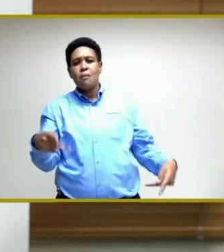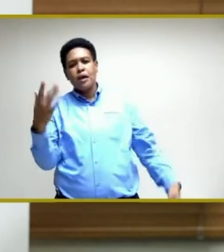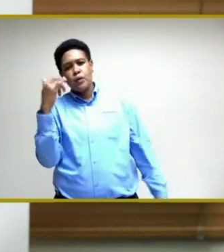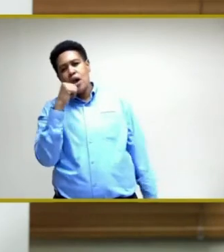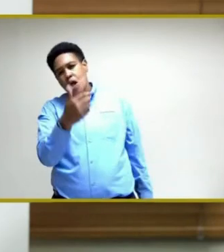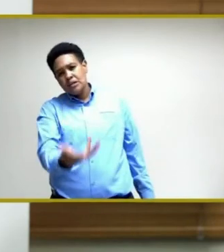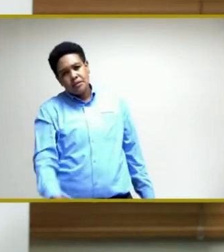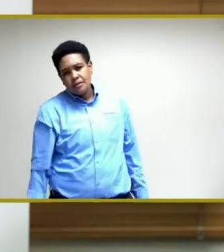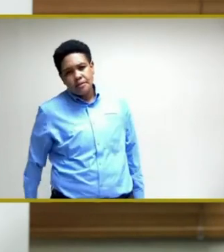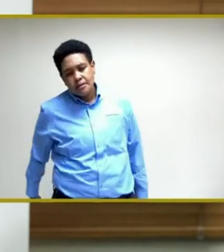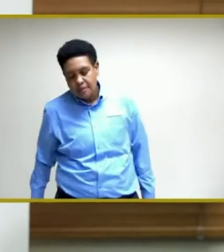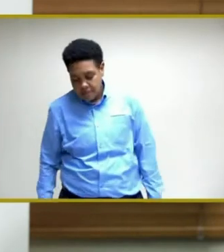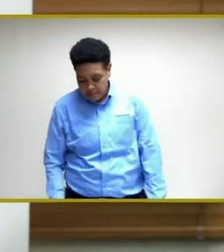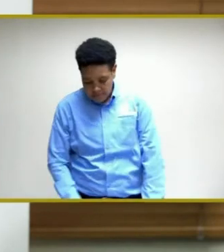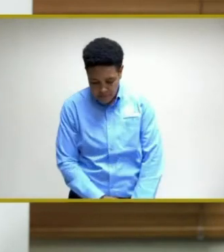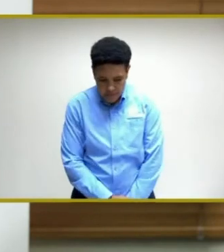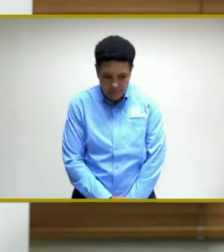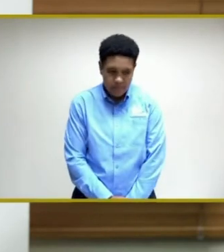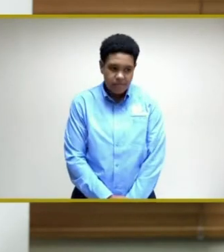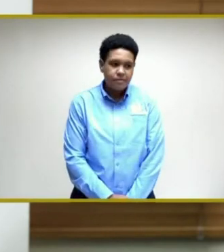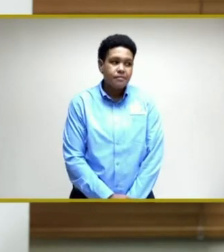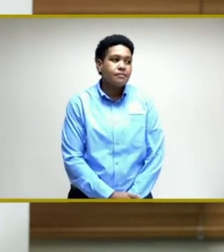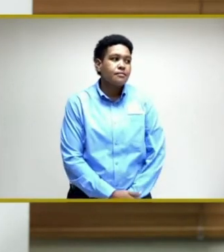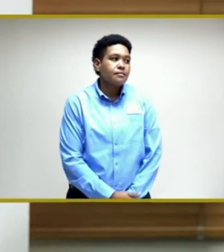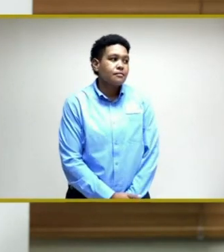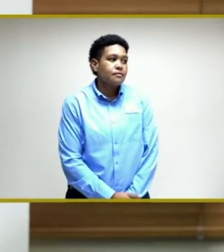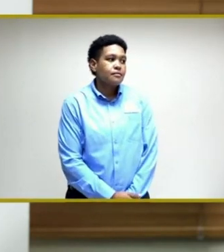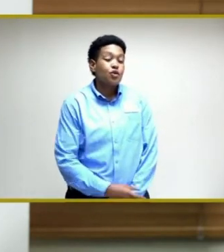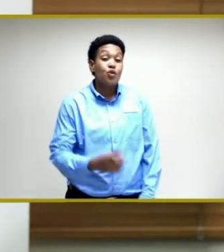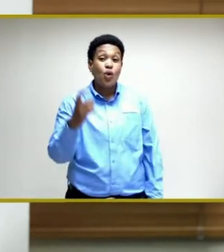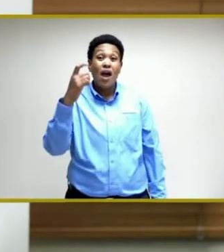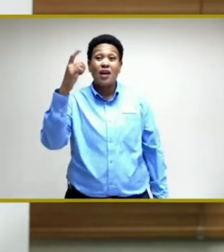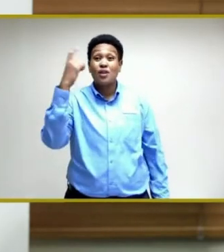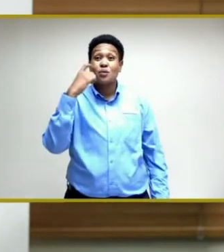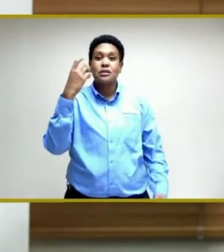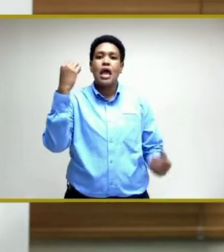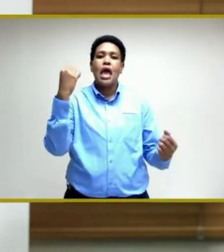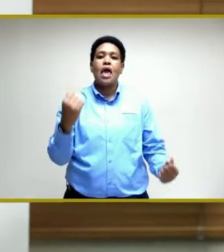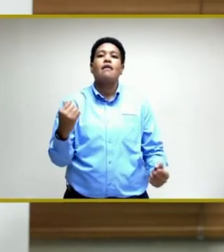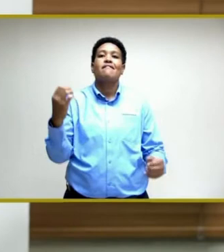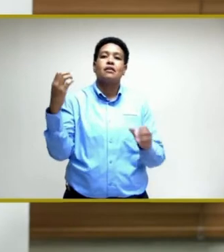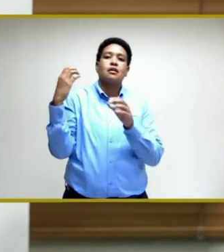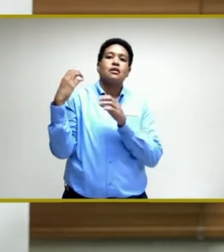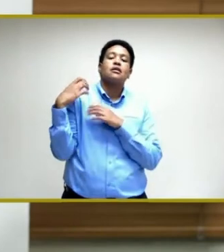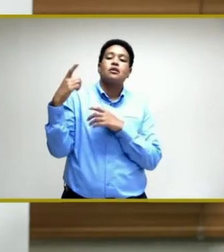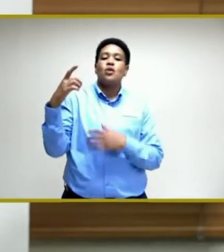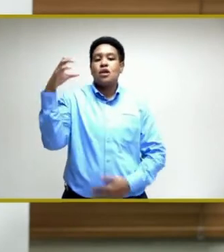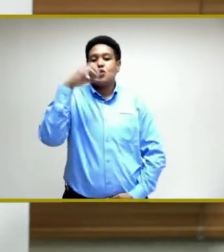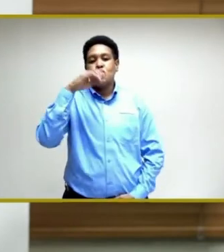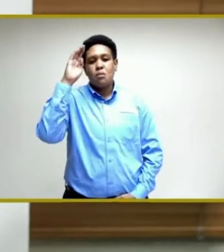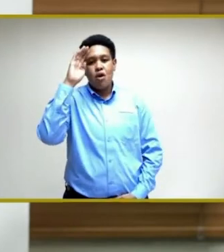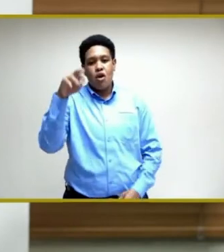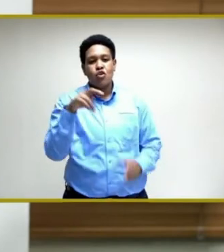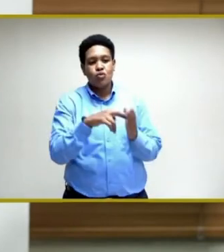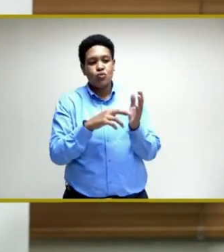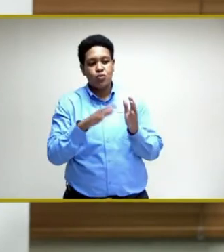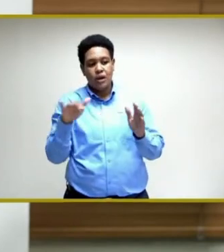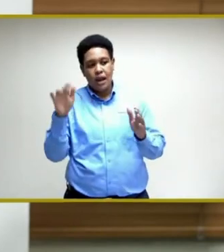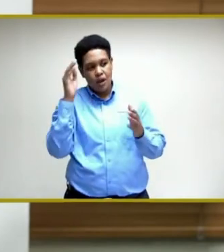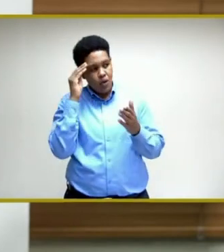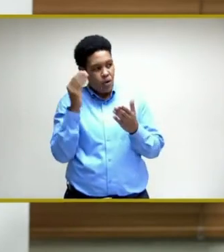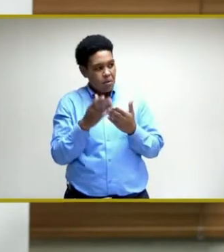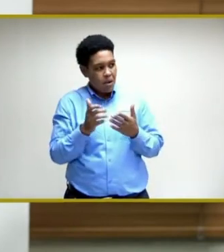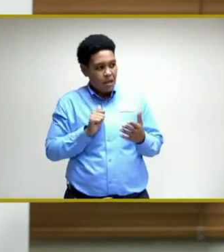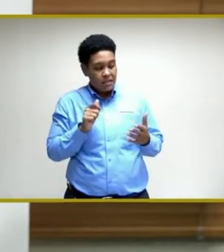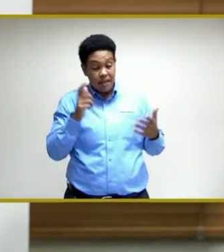Right. So, you've asked a loaded question. For starters, you have assumed that all the rules were not being obeyed. I